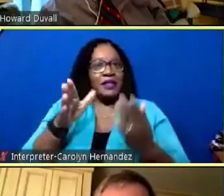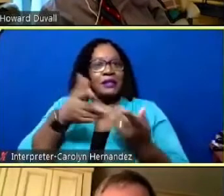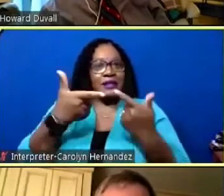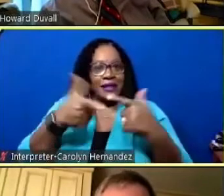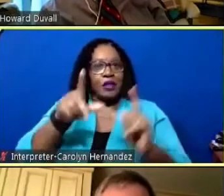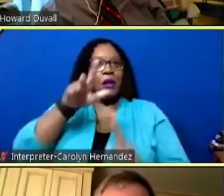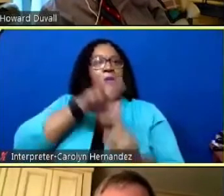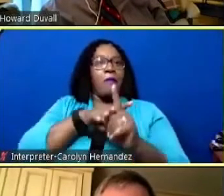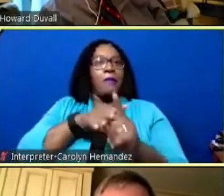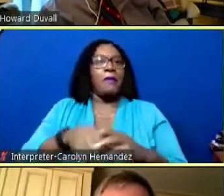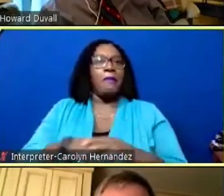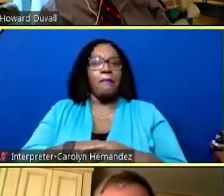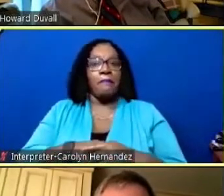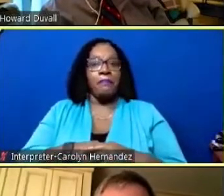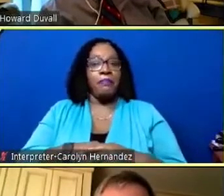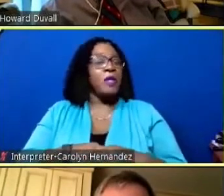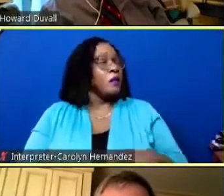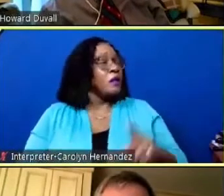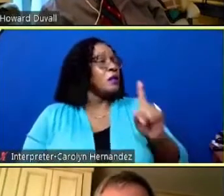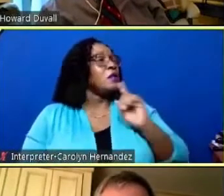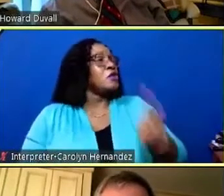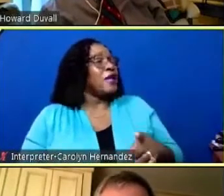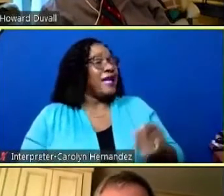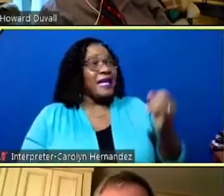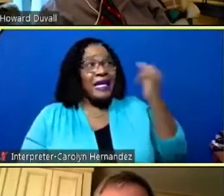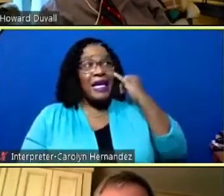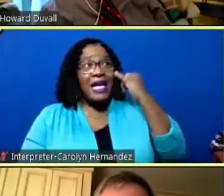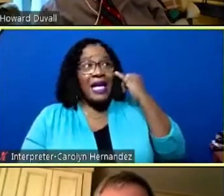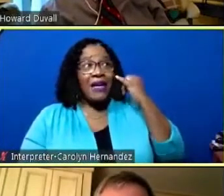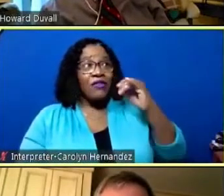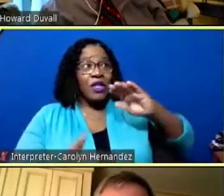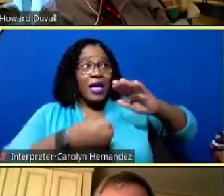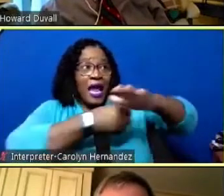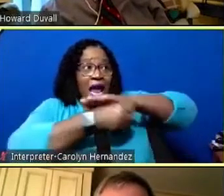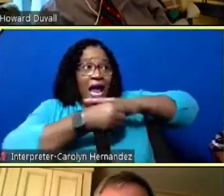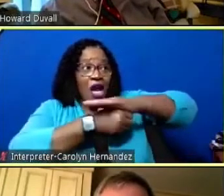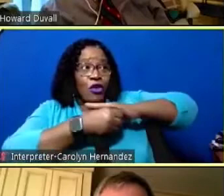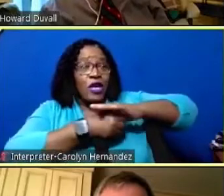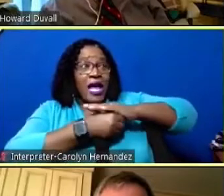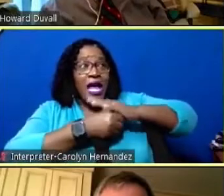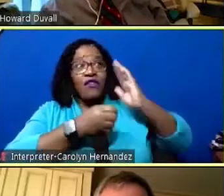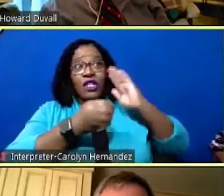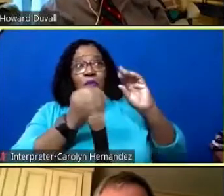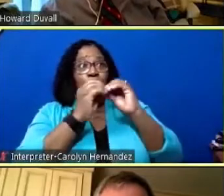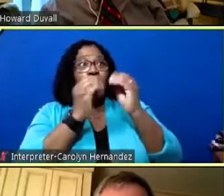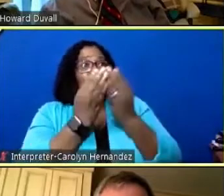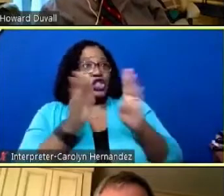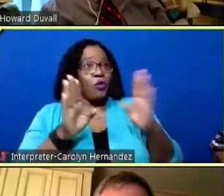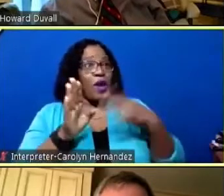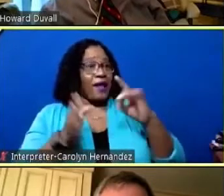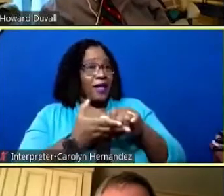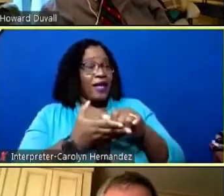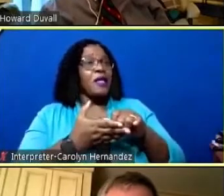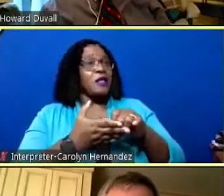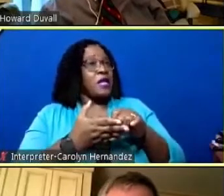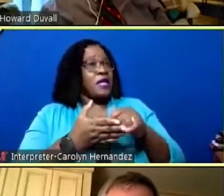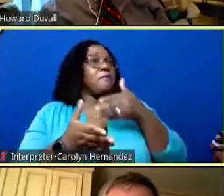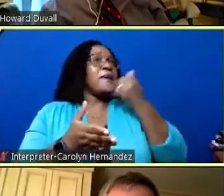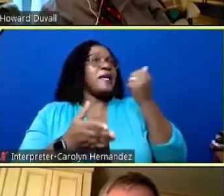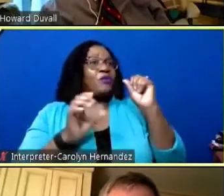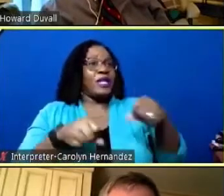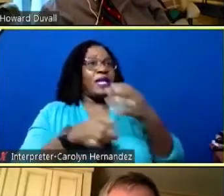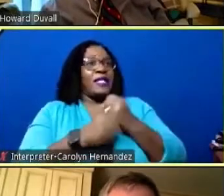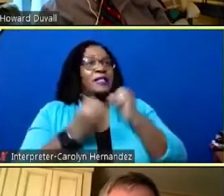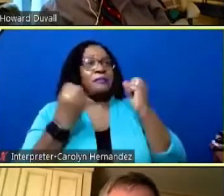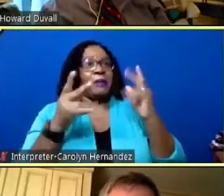certainly if if it's kind of neighborhood wide if it's a more general like that it's best if we can get as